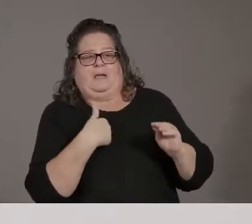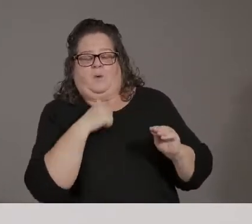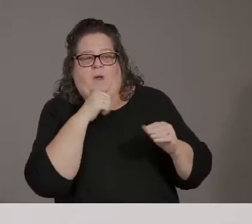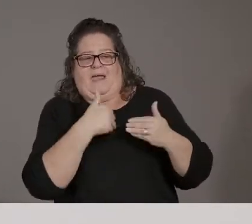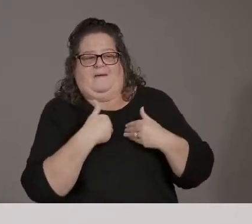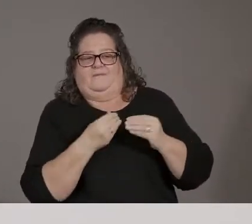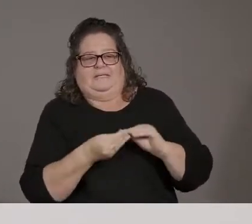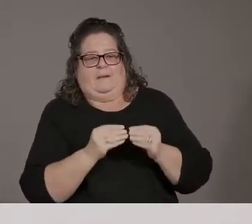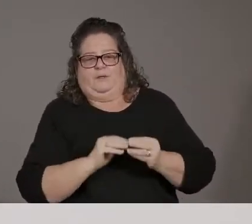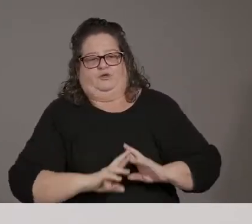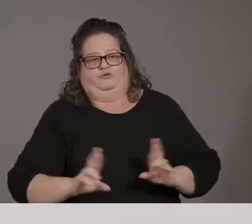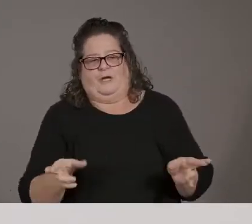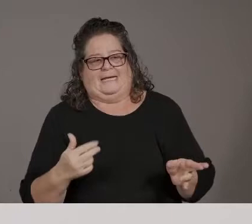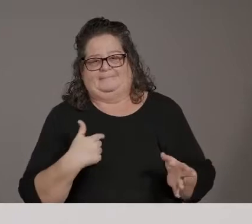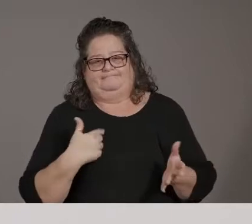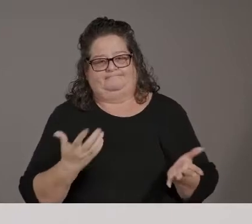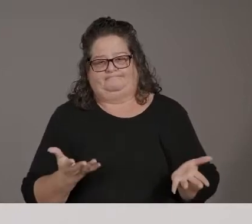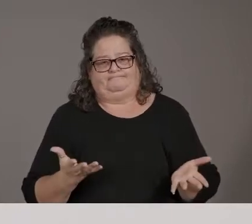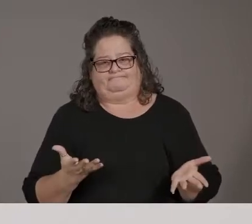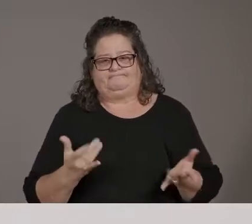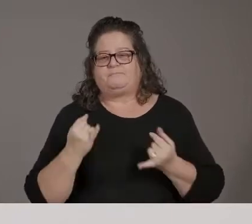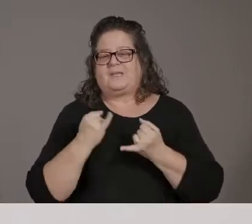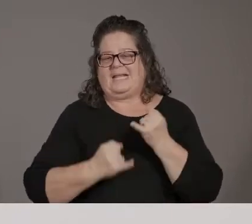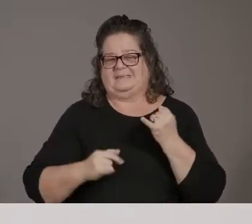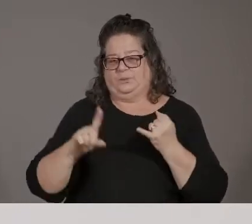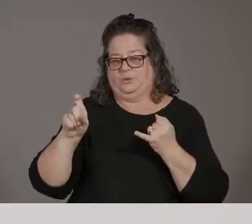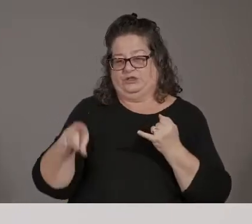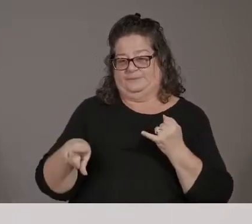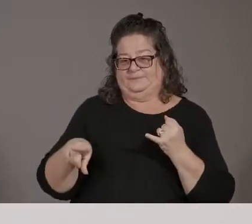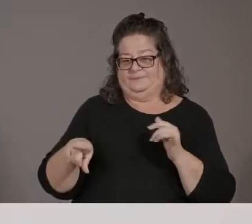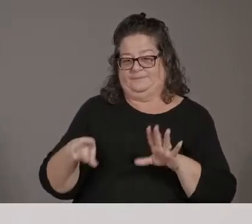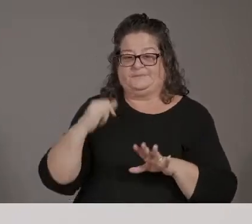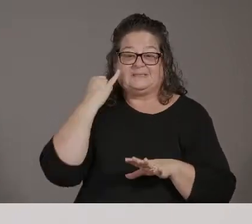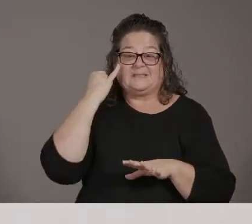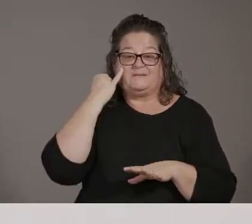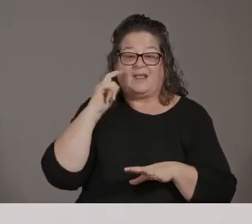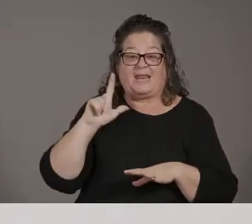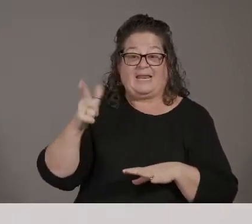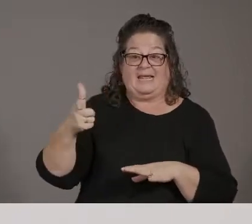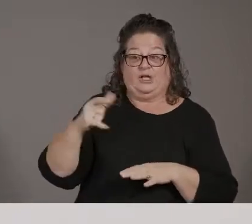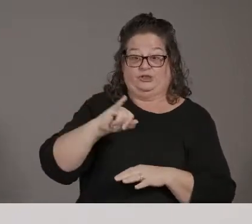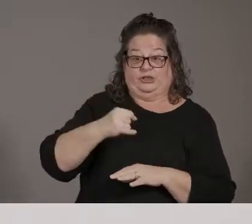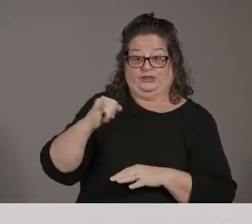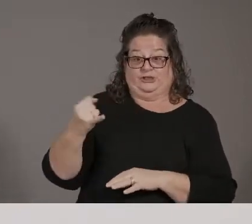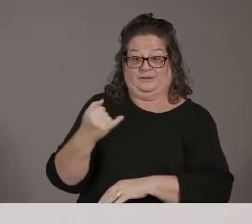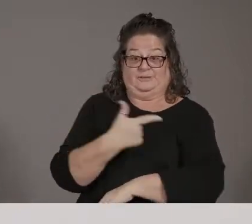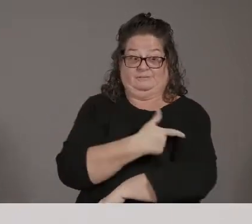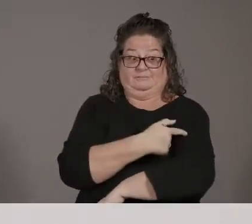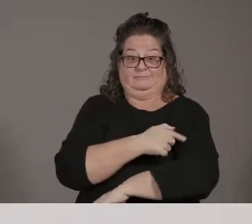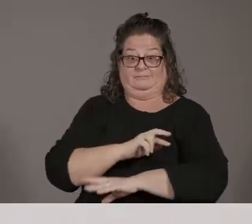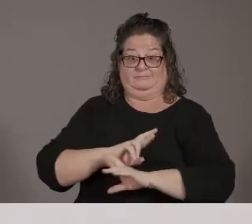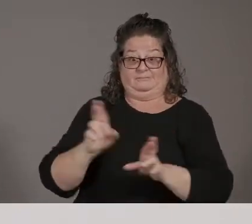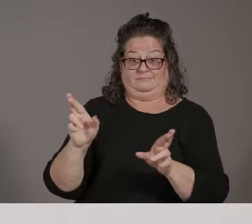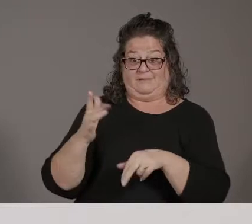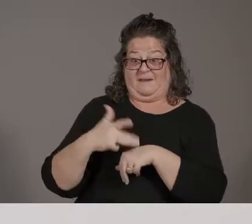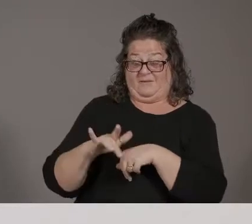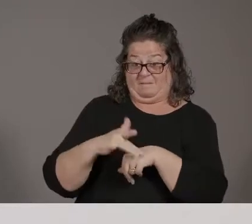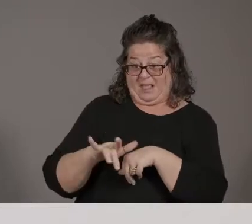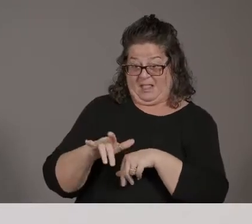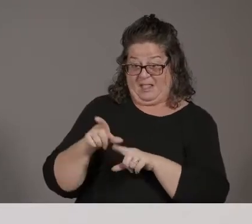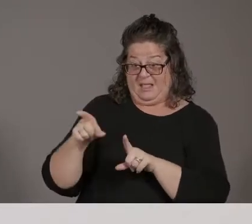last question. If eventually Johnson & Johnson vaccine is available and the person who have the appointment